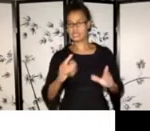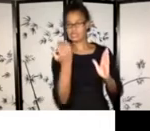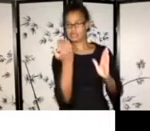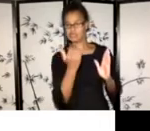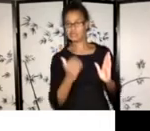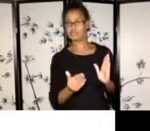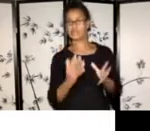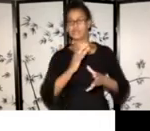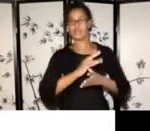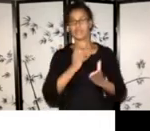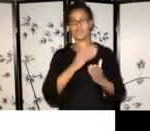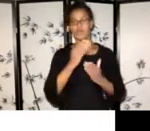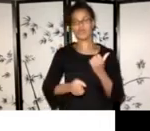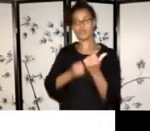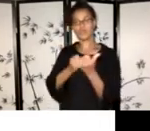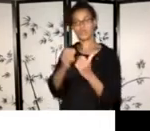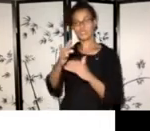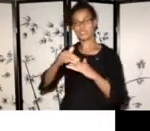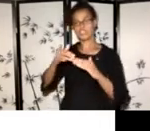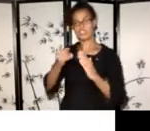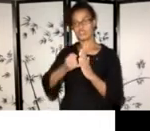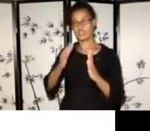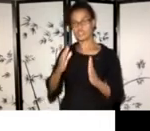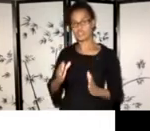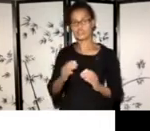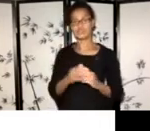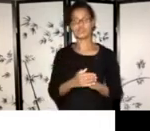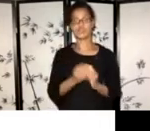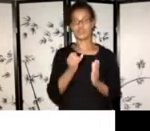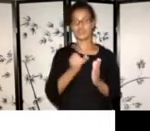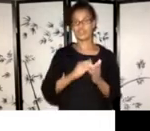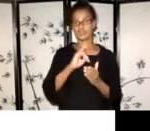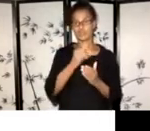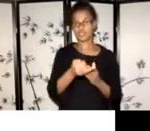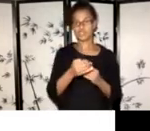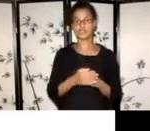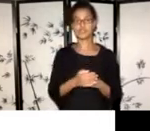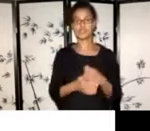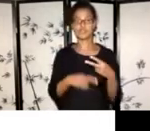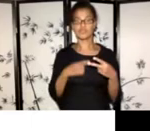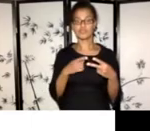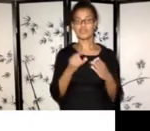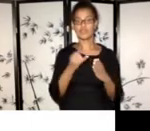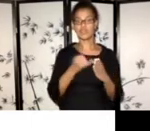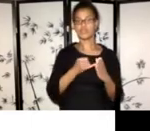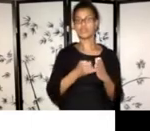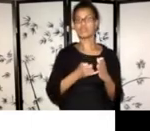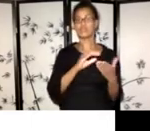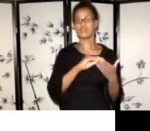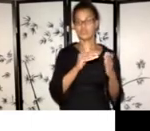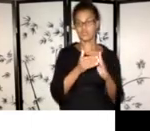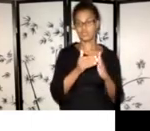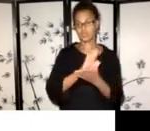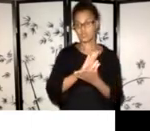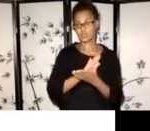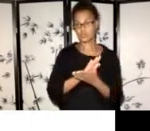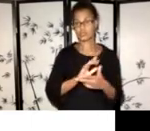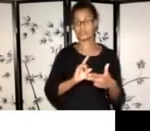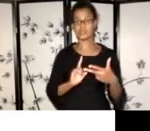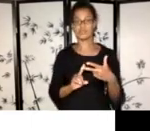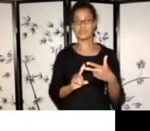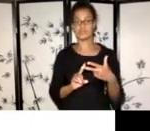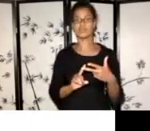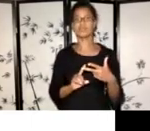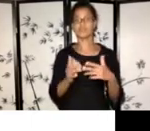artists. Uh, so we have indigenous arts projects, indigenous artists in communities and schools, indigenous visual